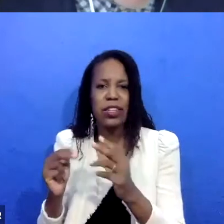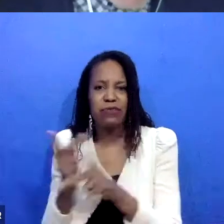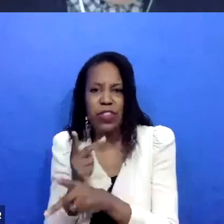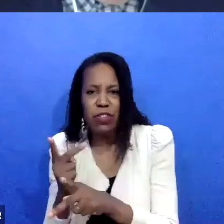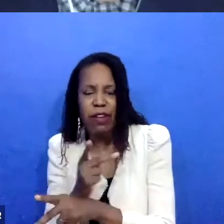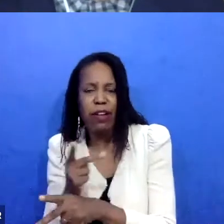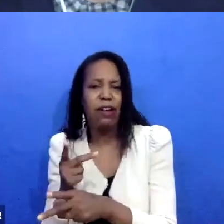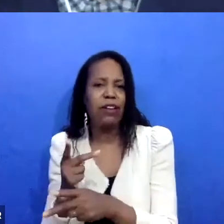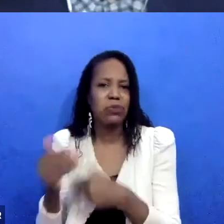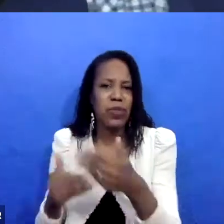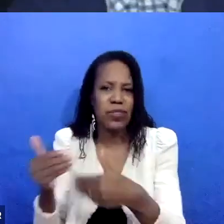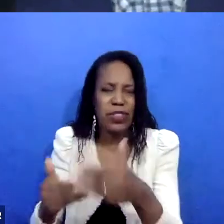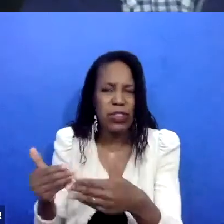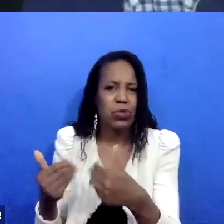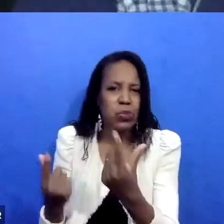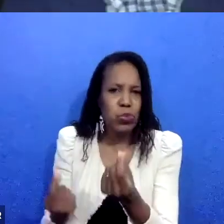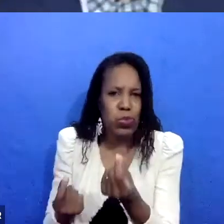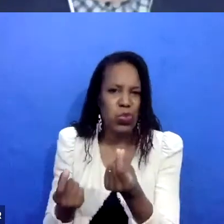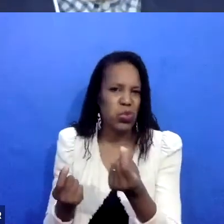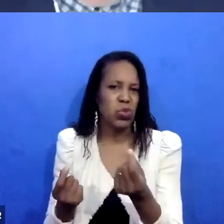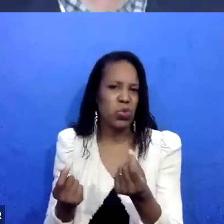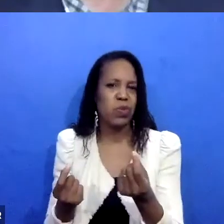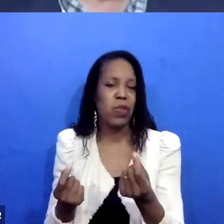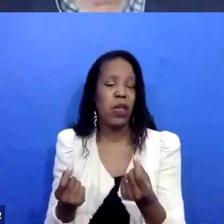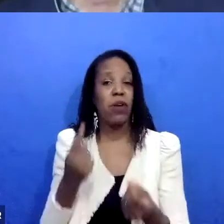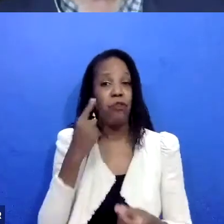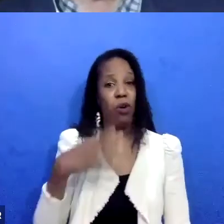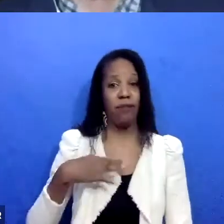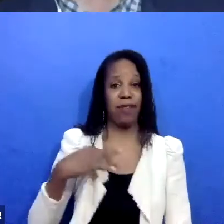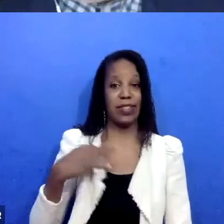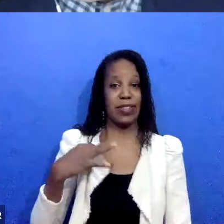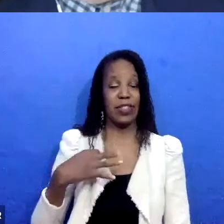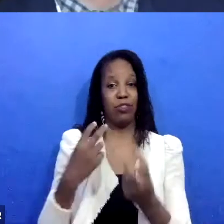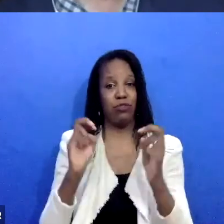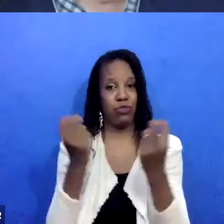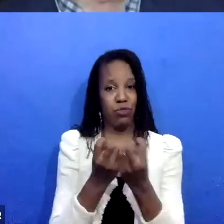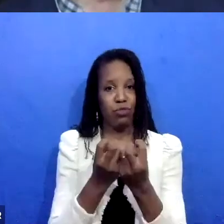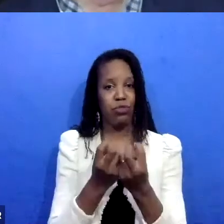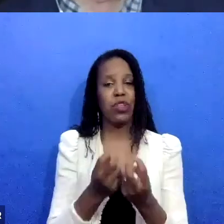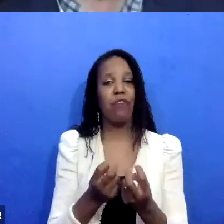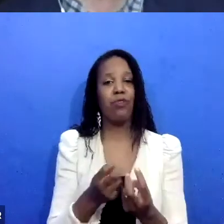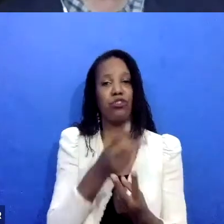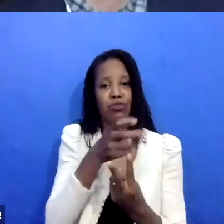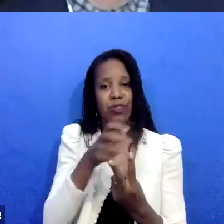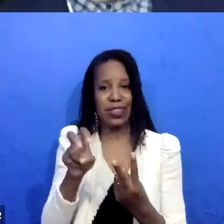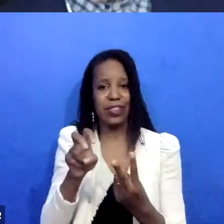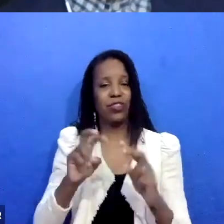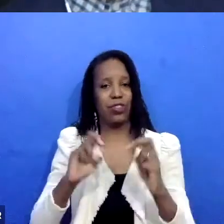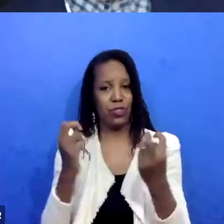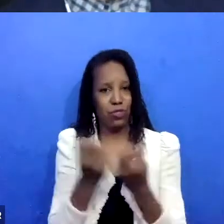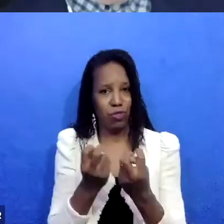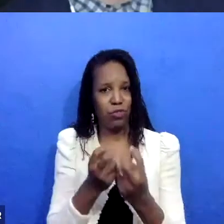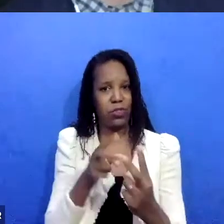The way we put together volunteer circles and transition circles, uh, for the mostly men who have used violence is